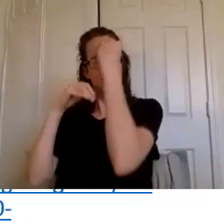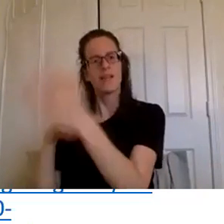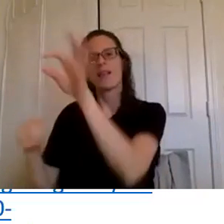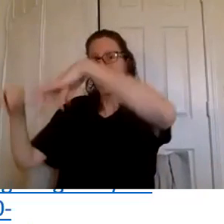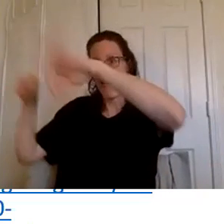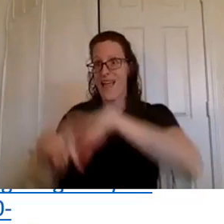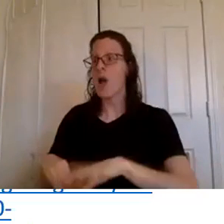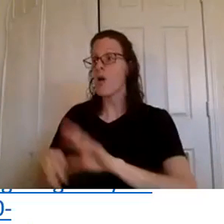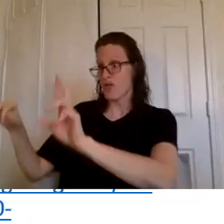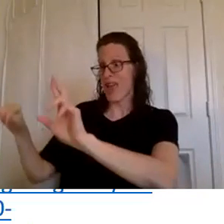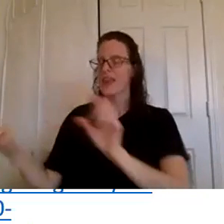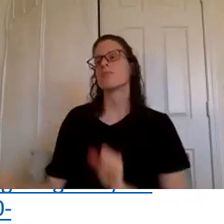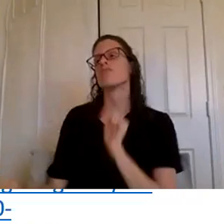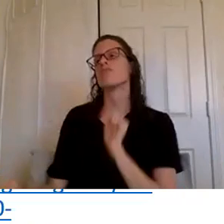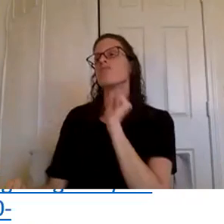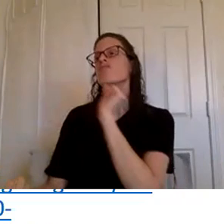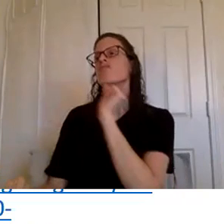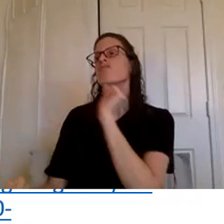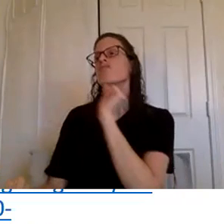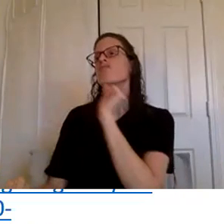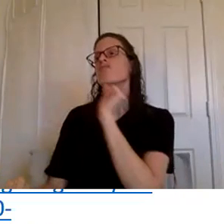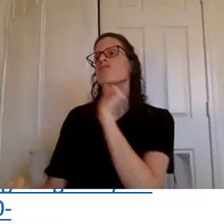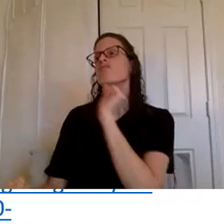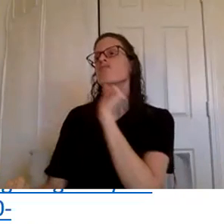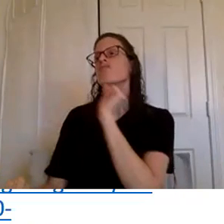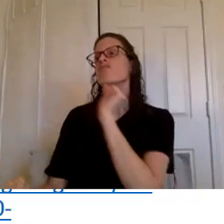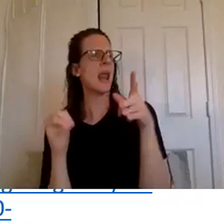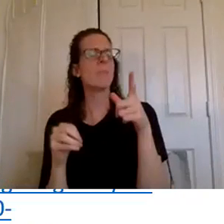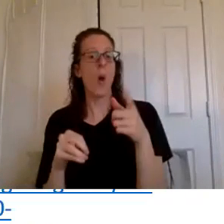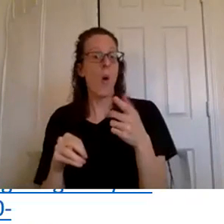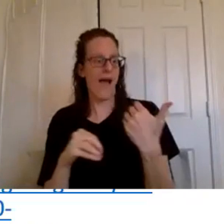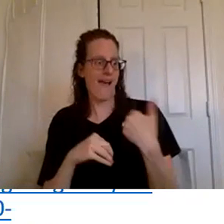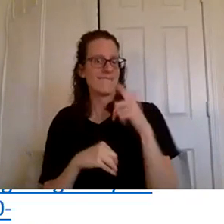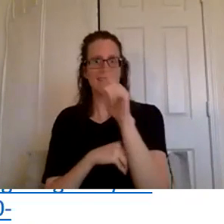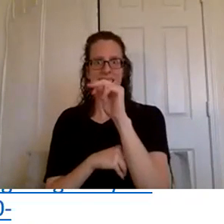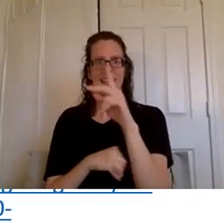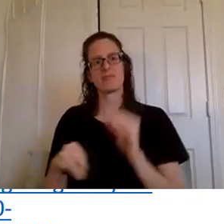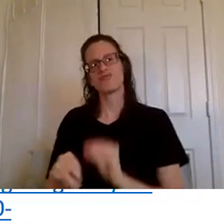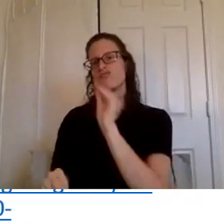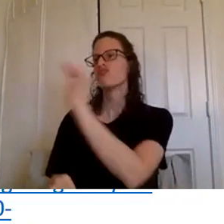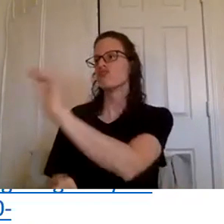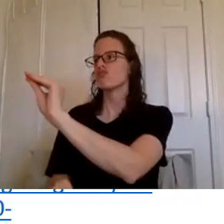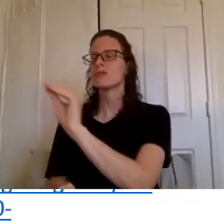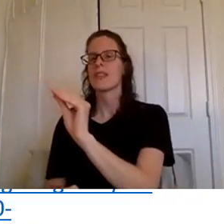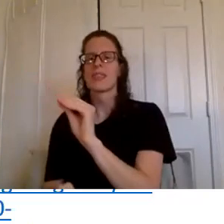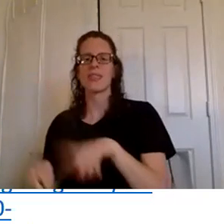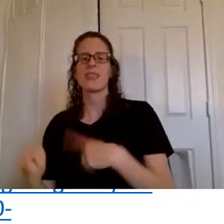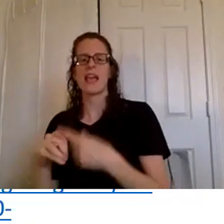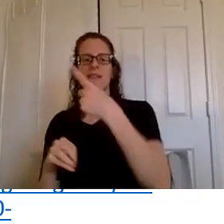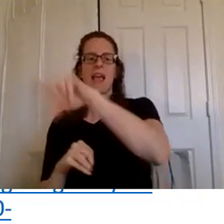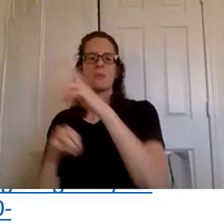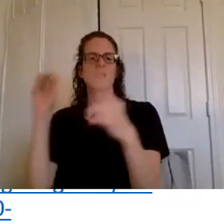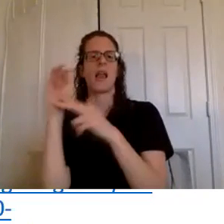about the oils first and then when they say oh how how do i get these so oh let me tell you how and here's a link um to get you started so